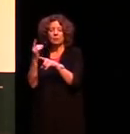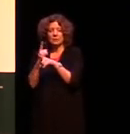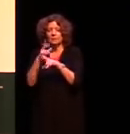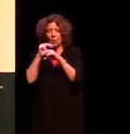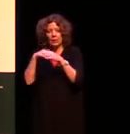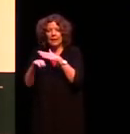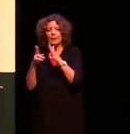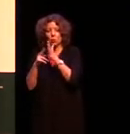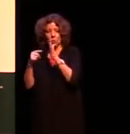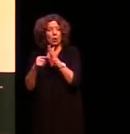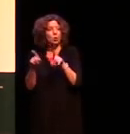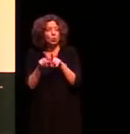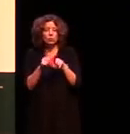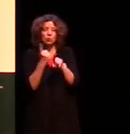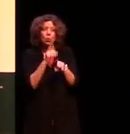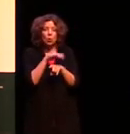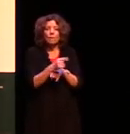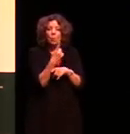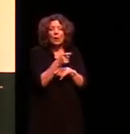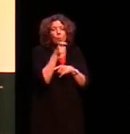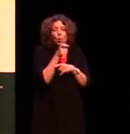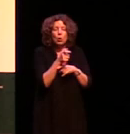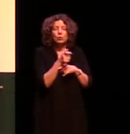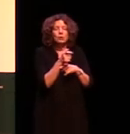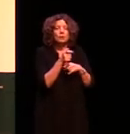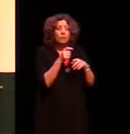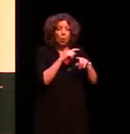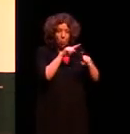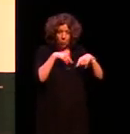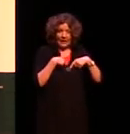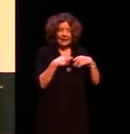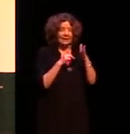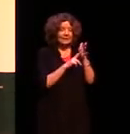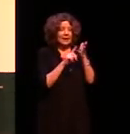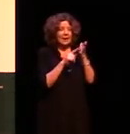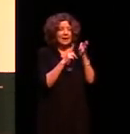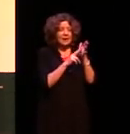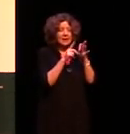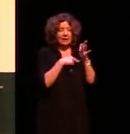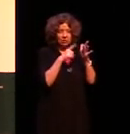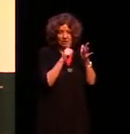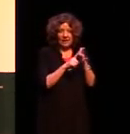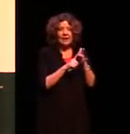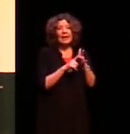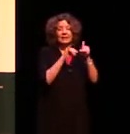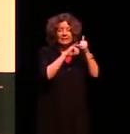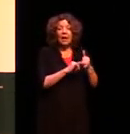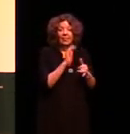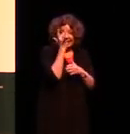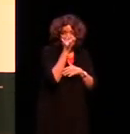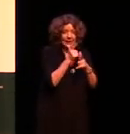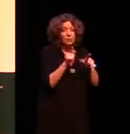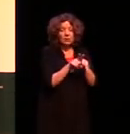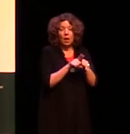mentioned that the word for we is nyangi now in a lot of south indian languages in malayalam language that i speak